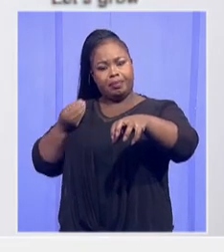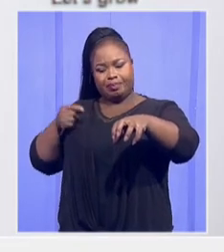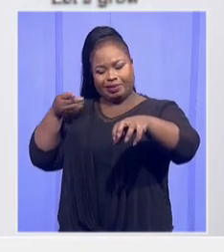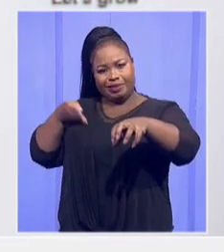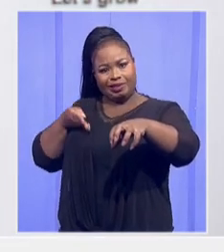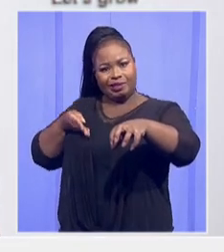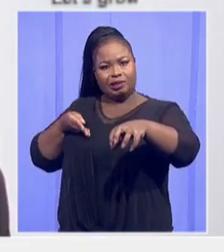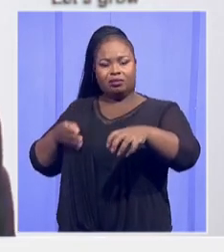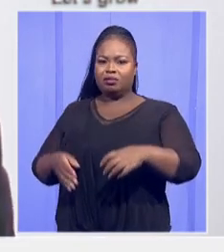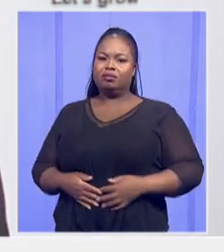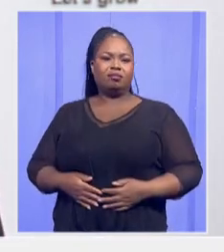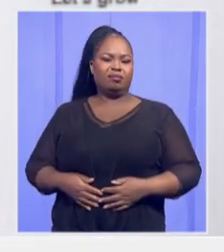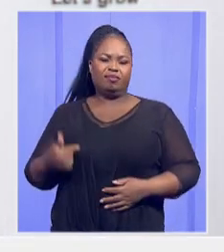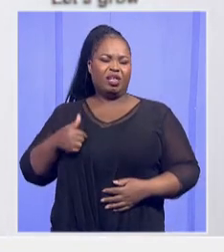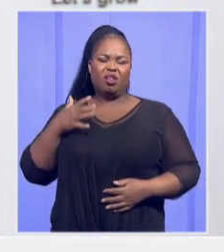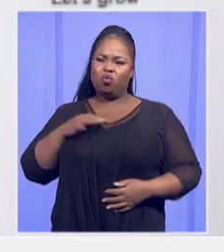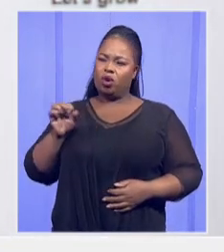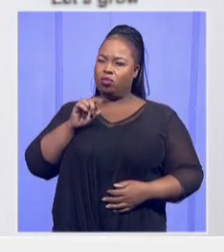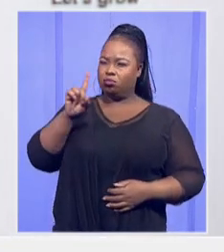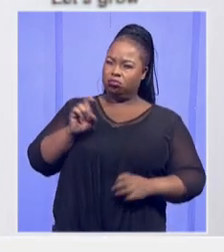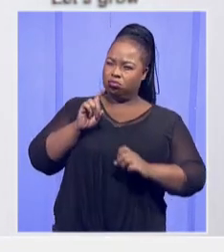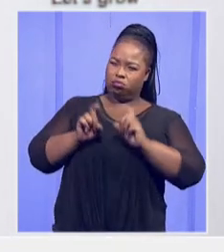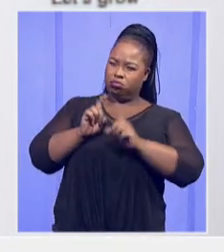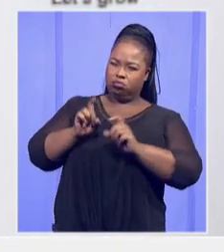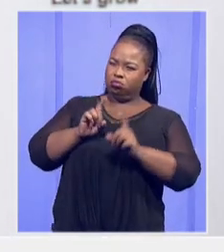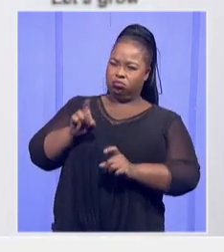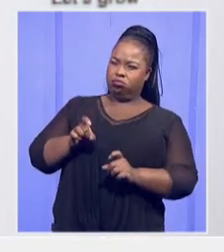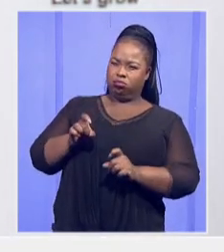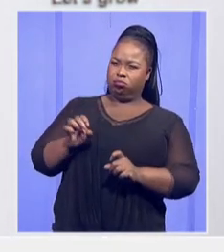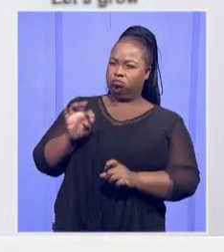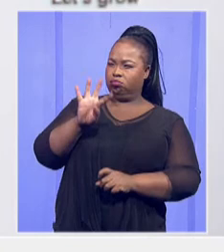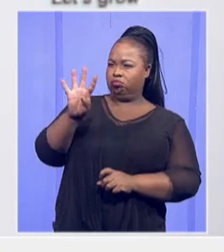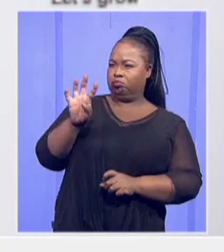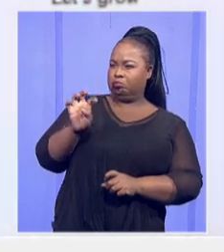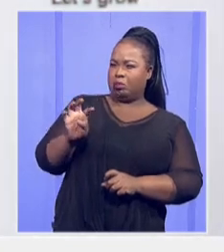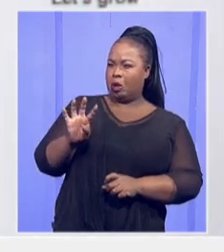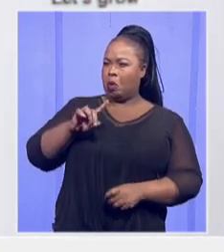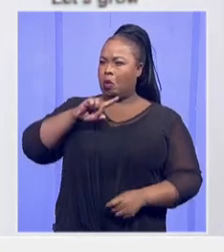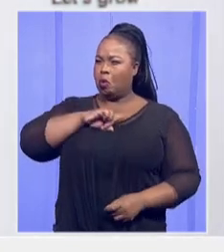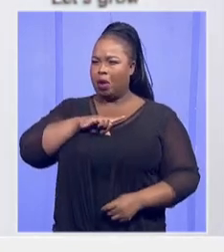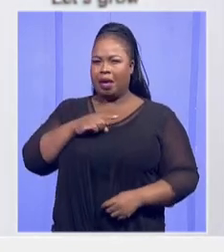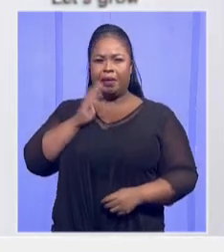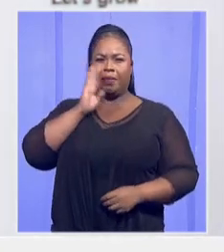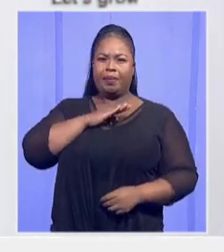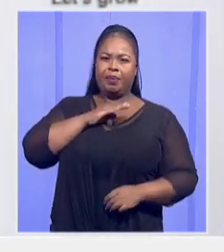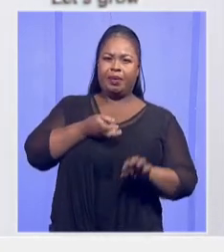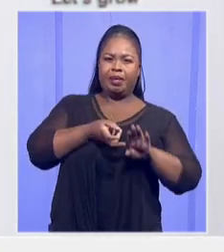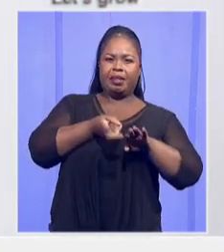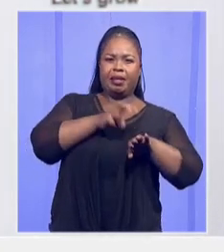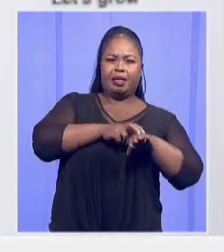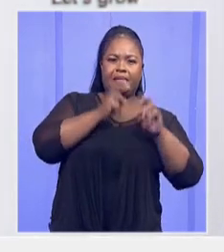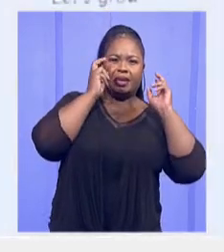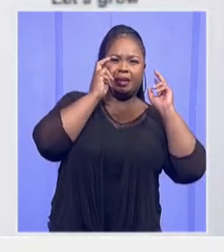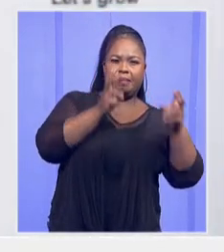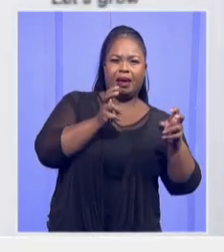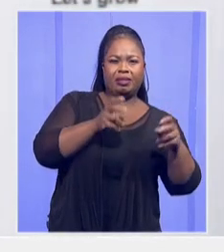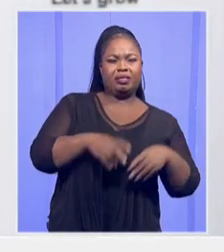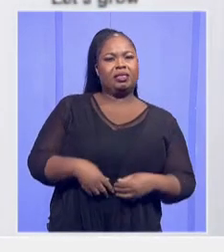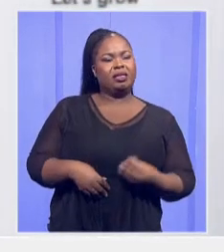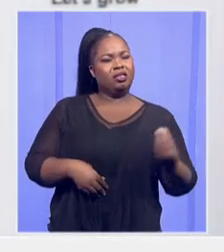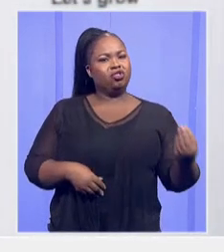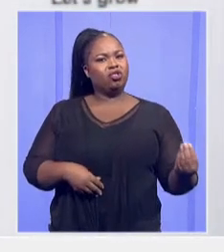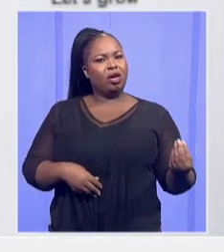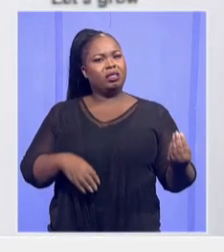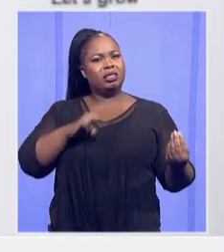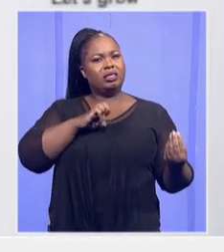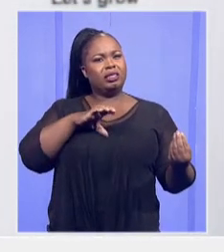And I don't want to ask many questions around that to say, why was he not in the bus, why did the child from ECD go to